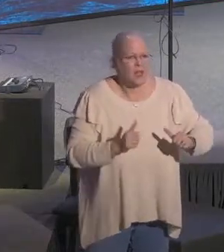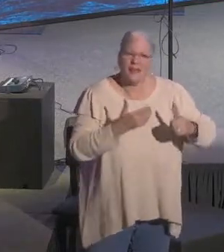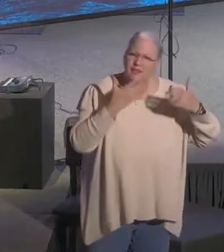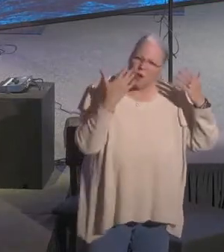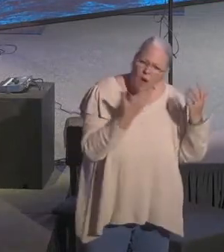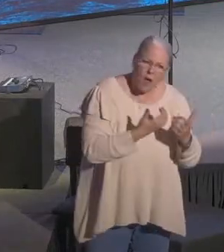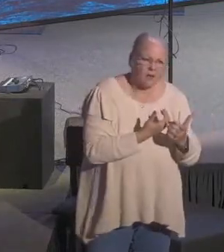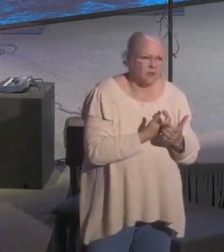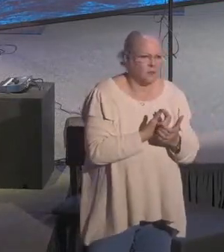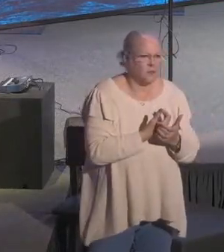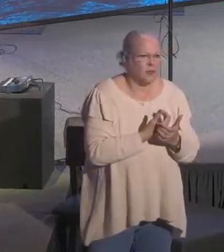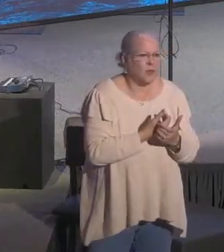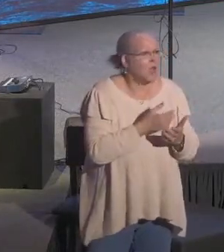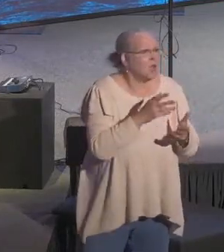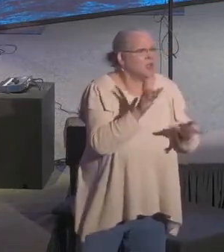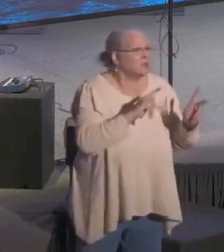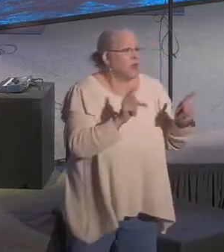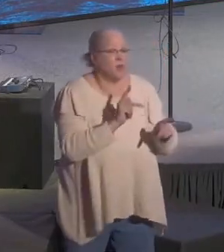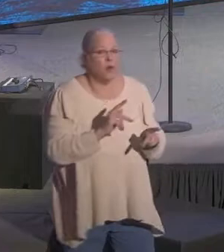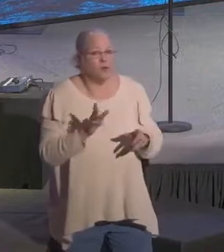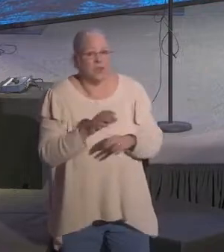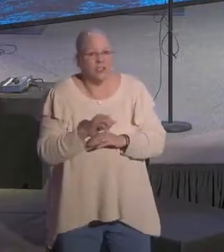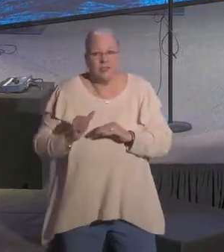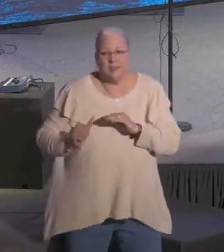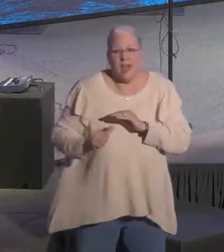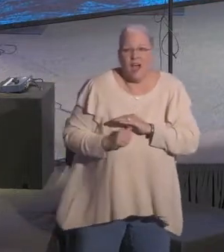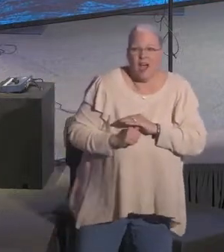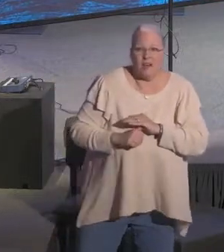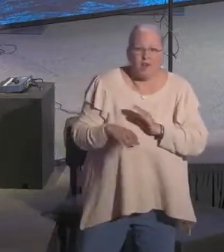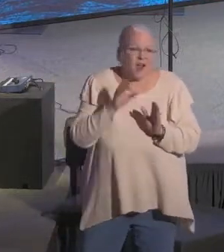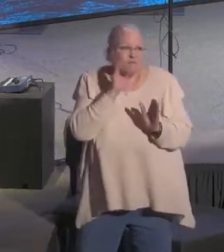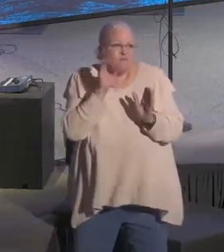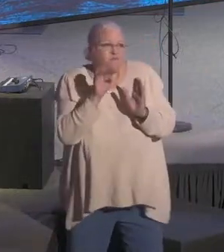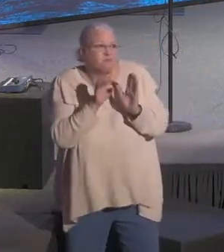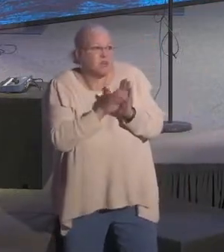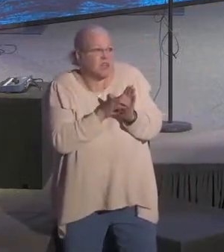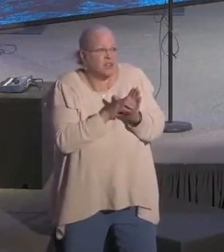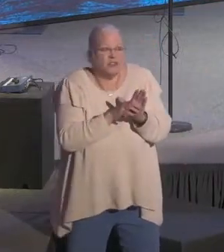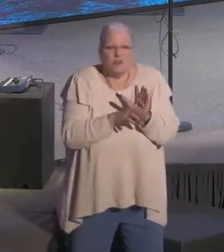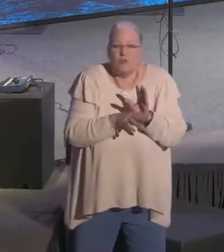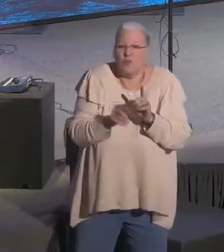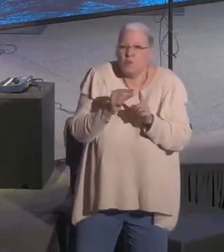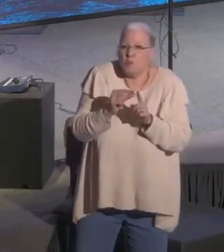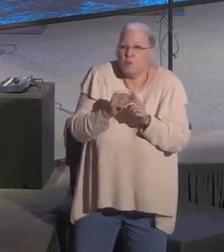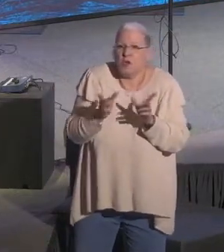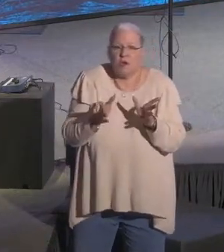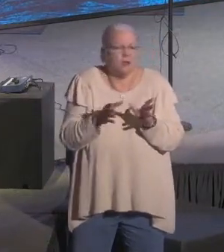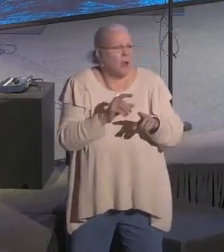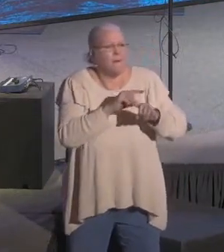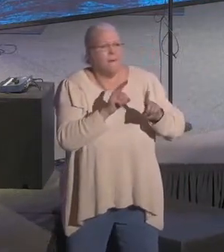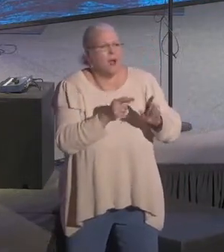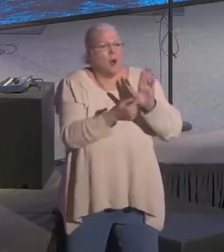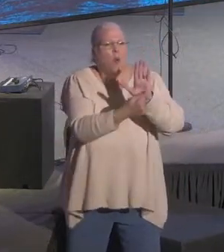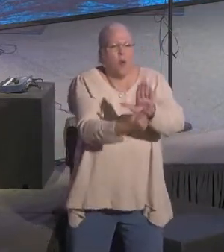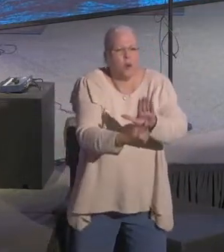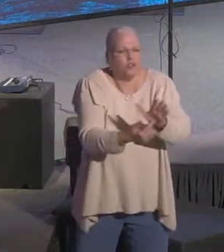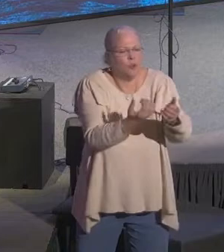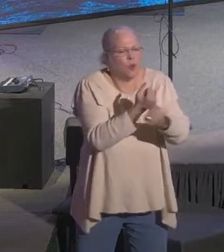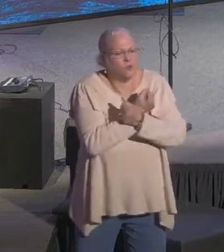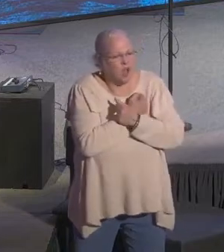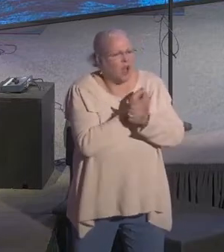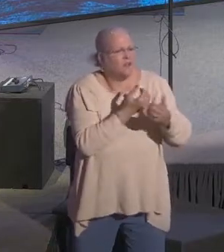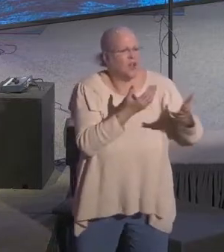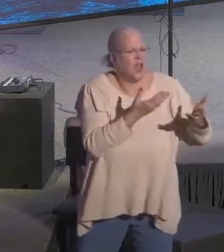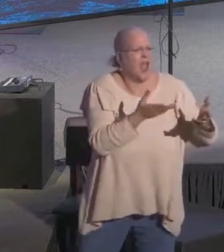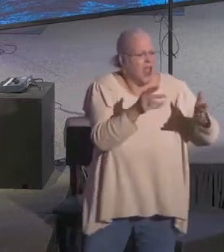you'll know what I mean. If you weren't, you're welcome to come this Thursday night. Well, last Thursday night, they served hot dogs. That was another reason I came. It's about food.